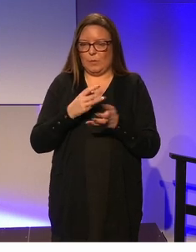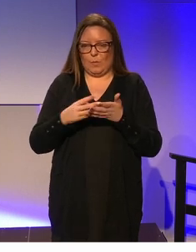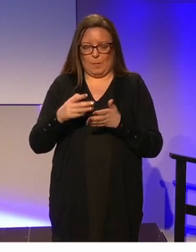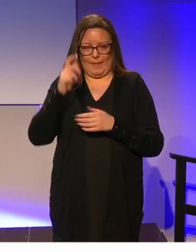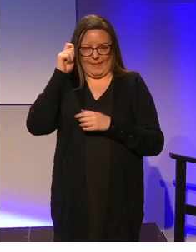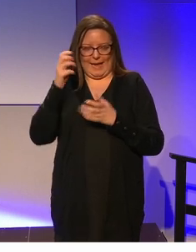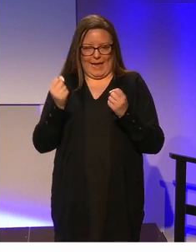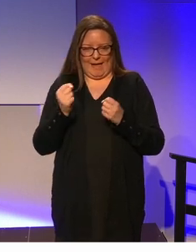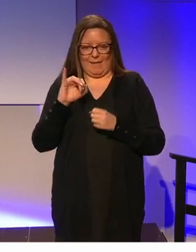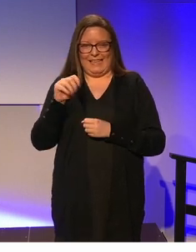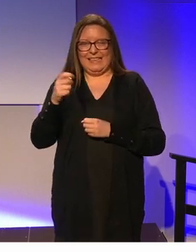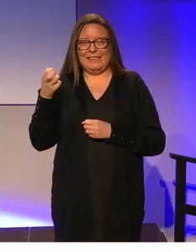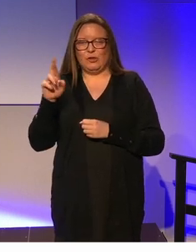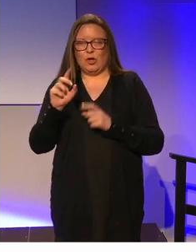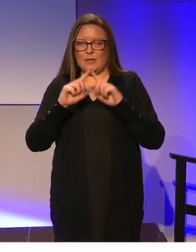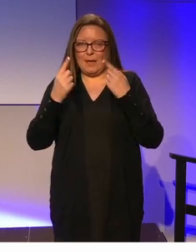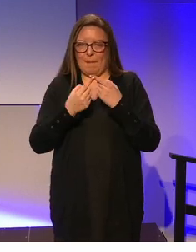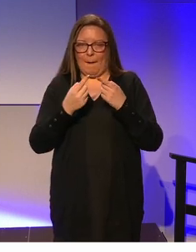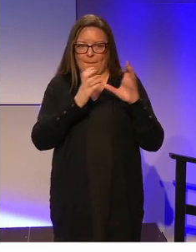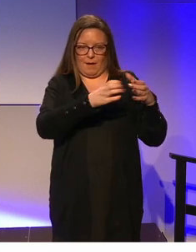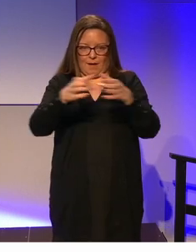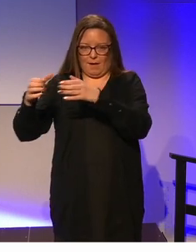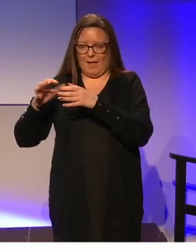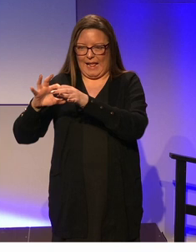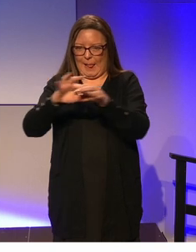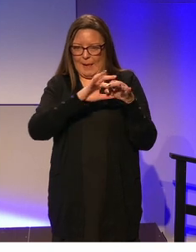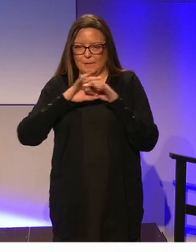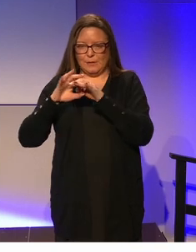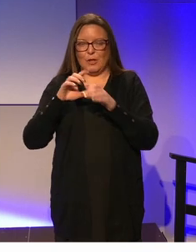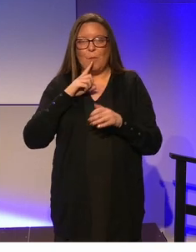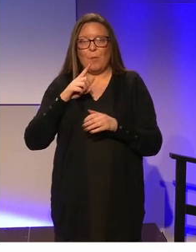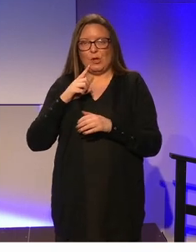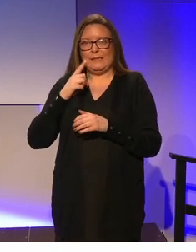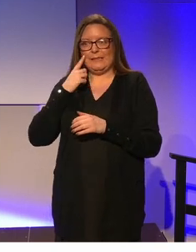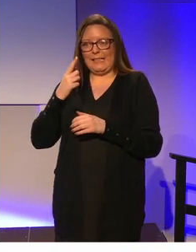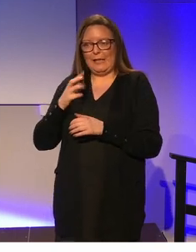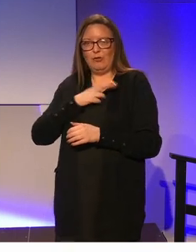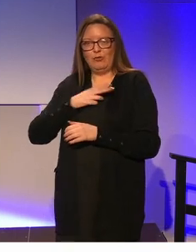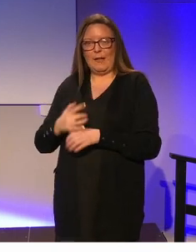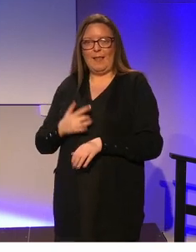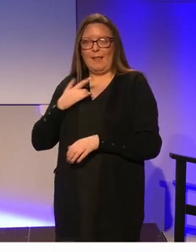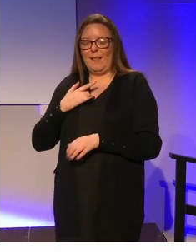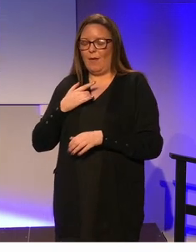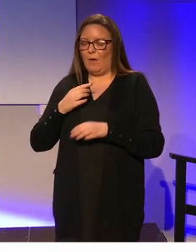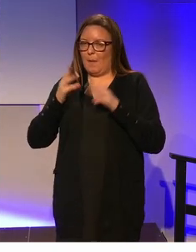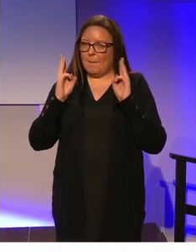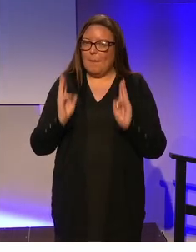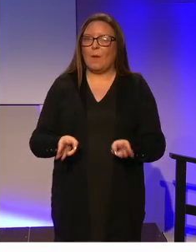interdepartmental collaboration and when we actually see it in practice on the ground with children, its power is immense.